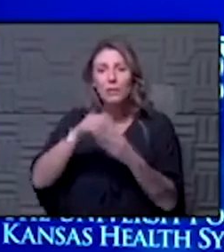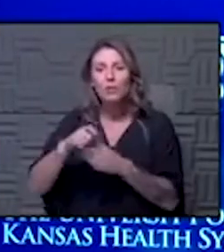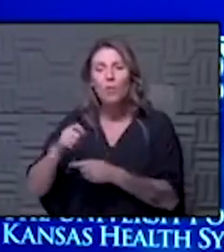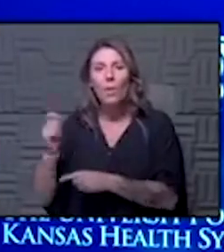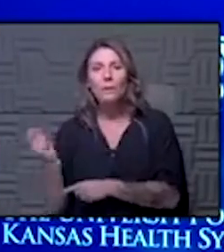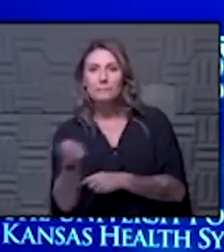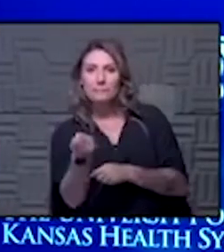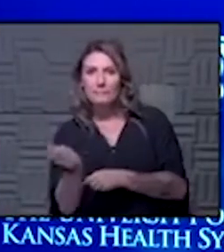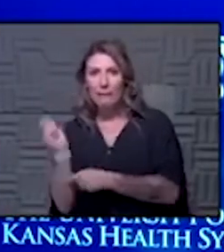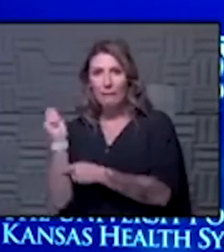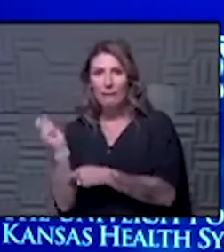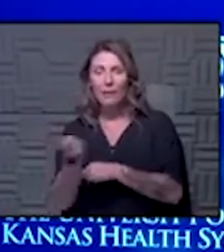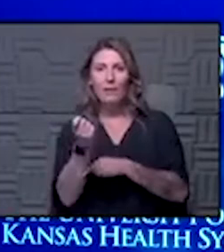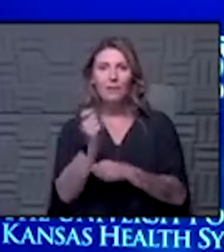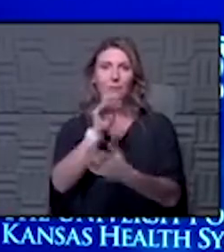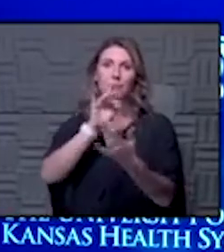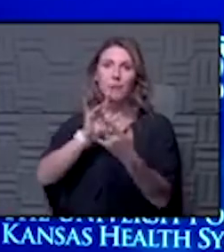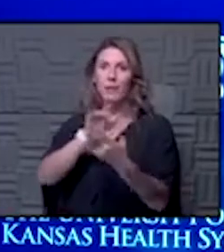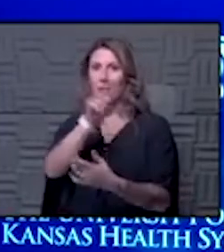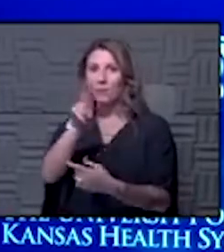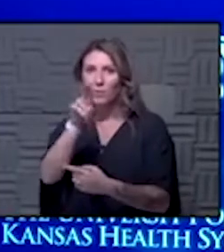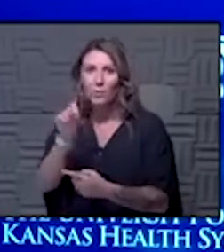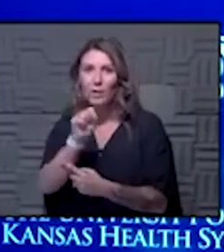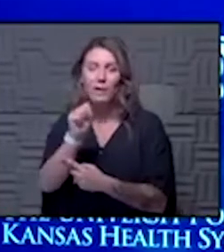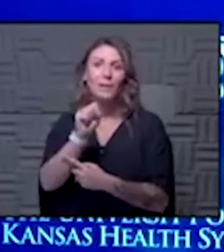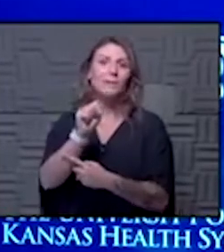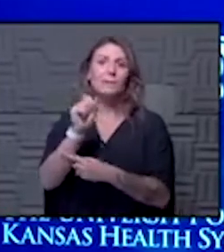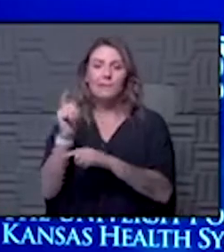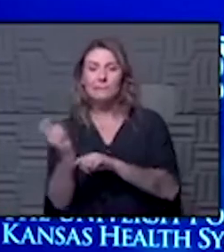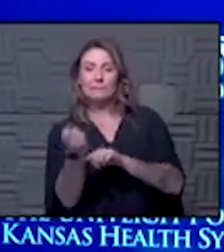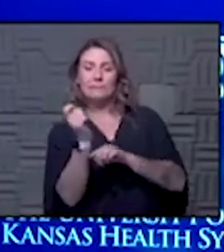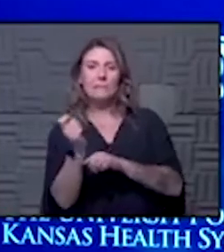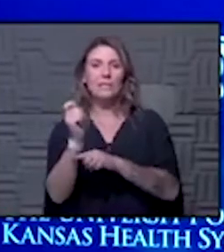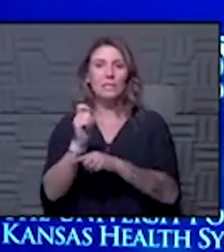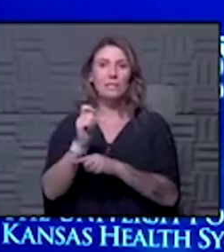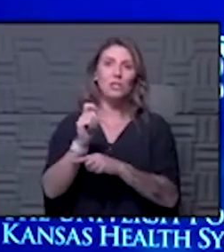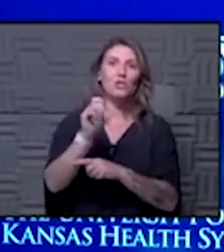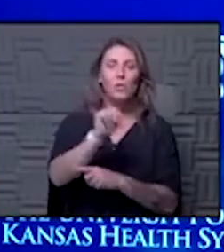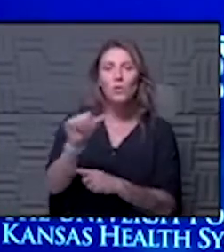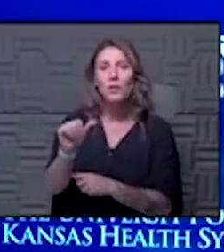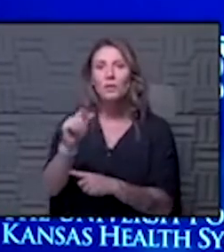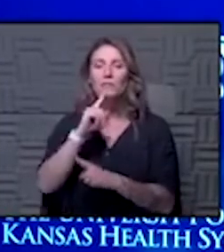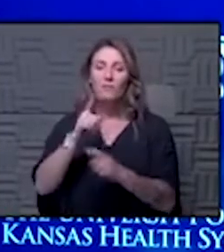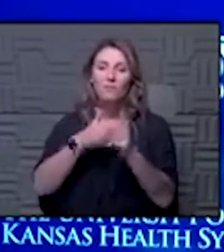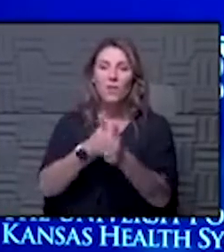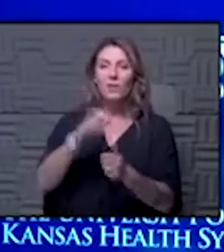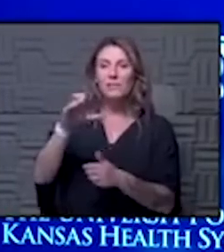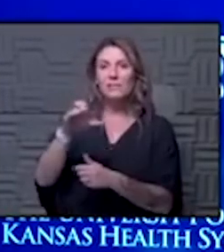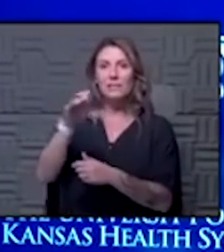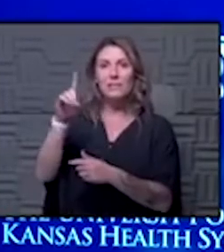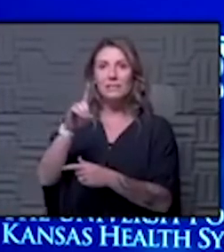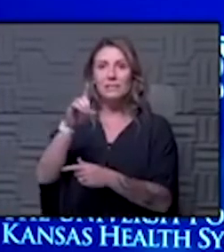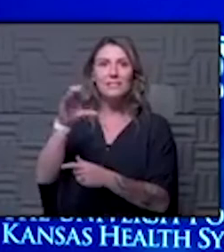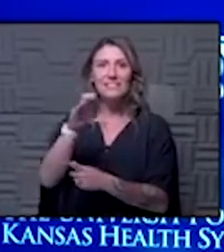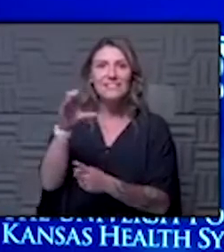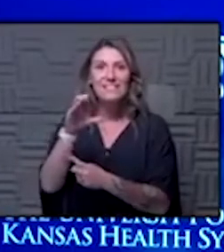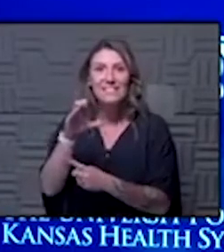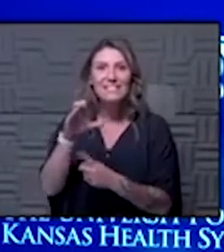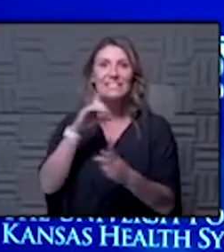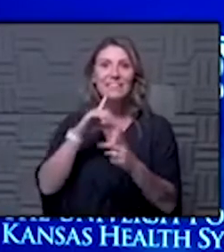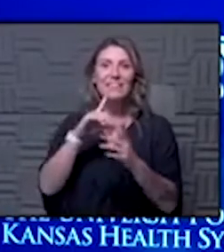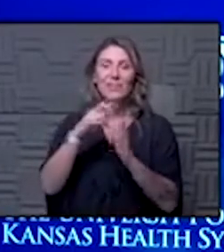contacted the u.s tennis association who said we're following the cdc guidelines but they also said to ask you guys